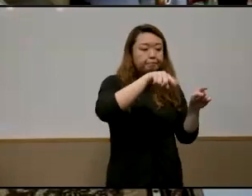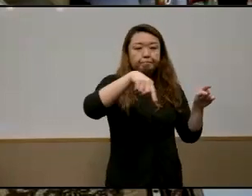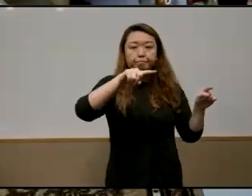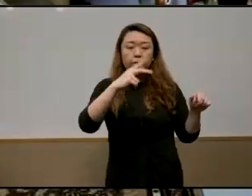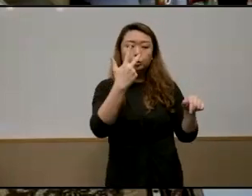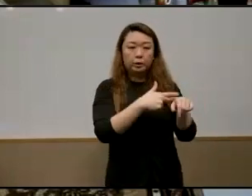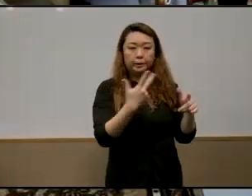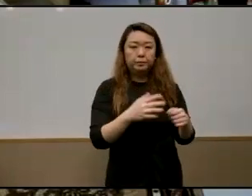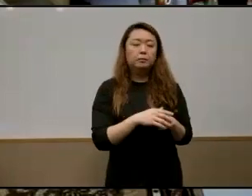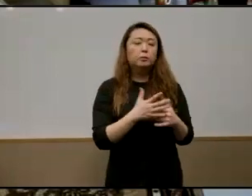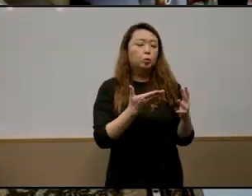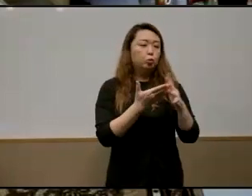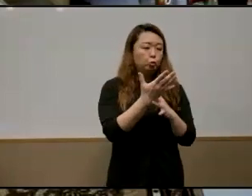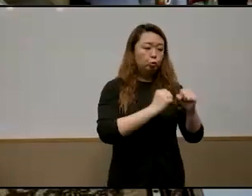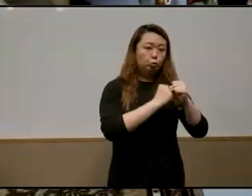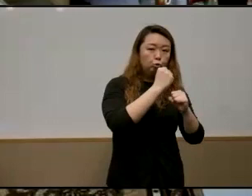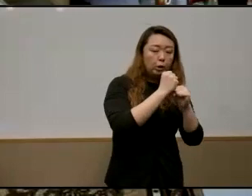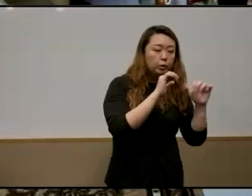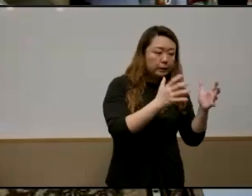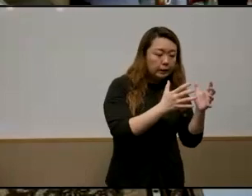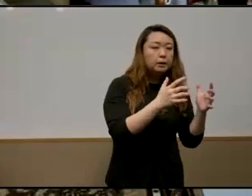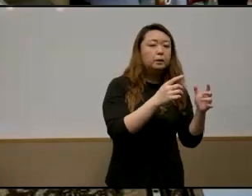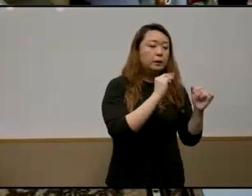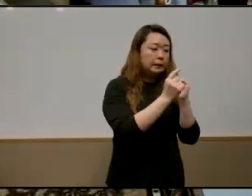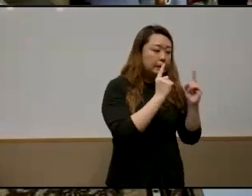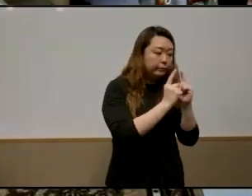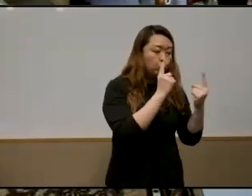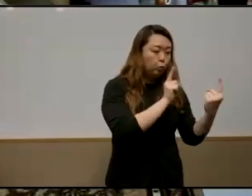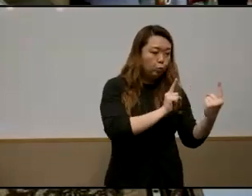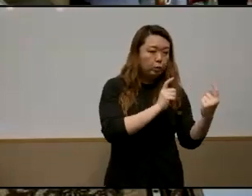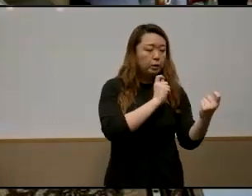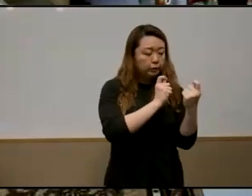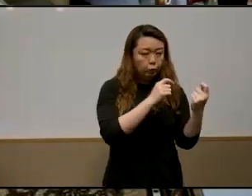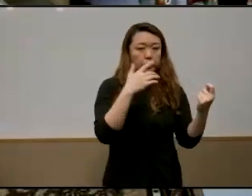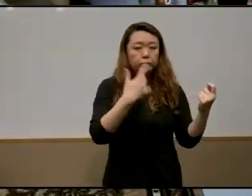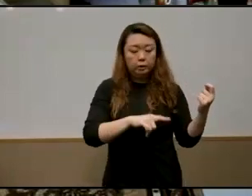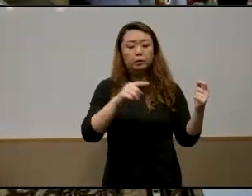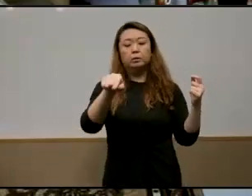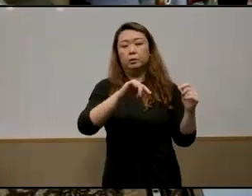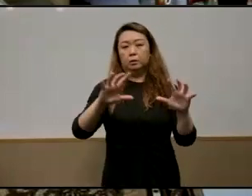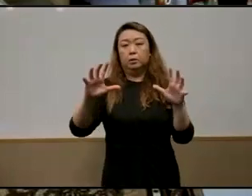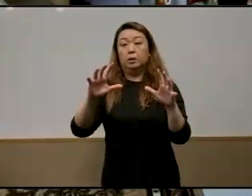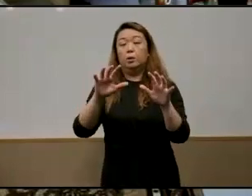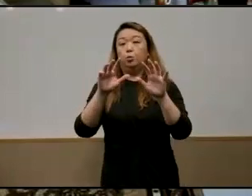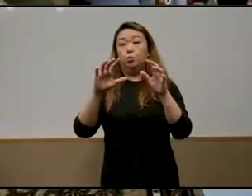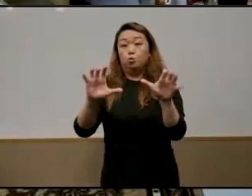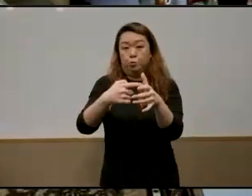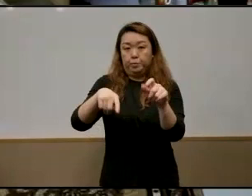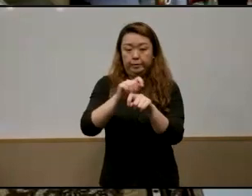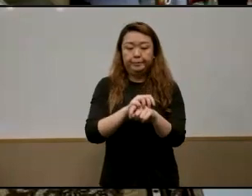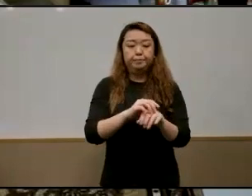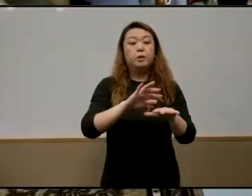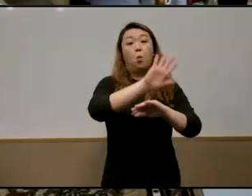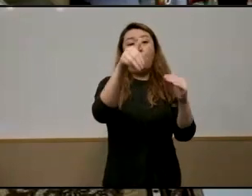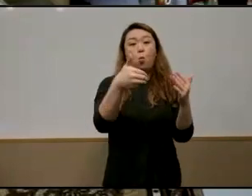so two semi-structured and then one focus group interview and in total i conducted 72 interviews with 12 families